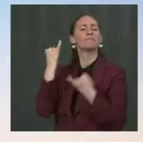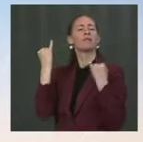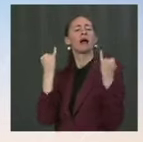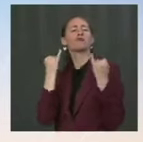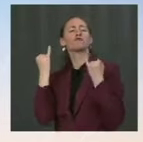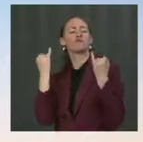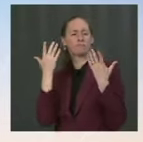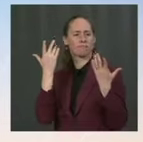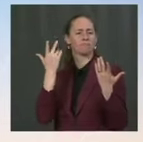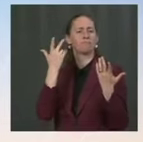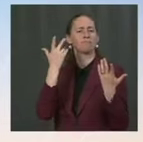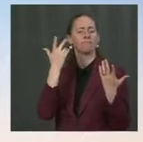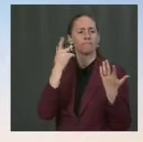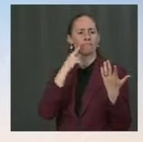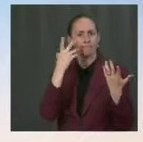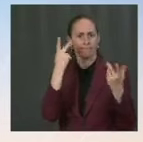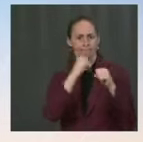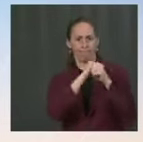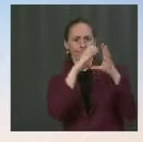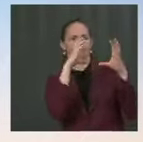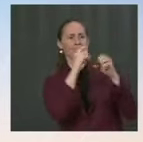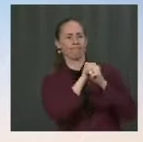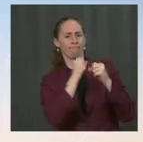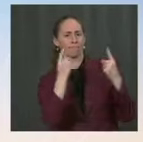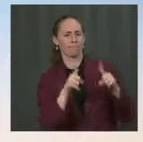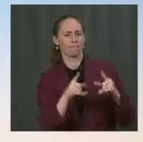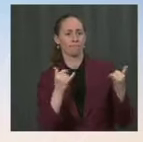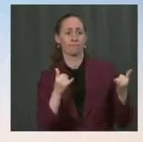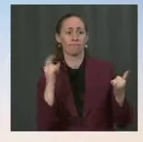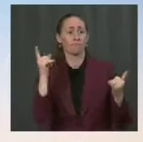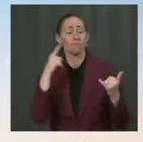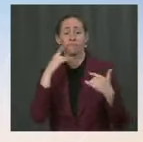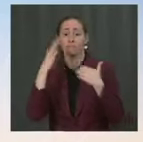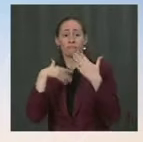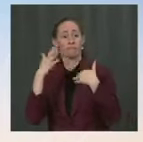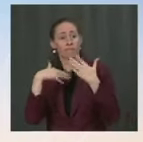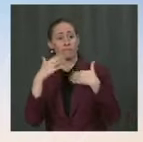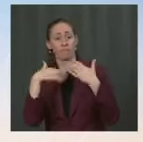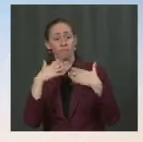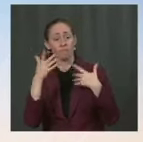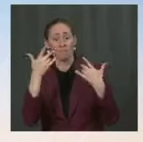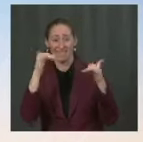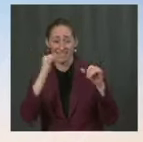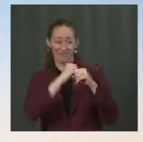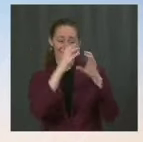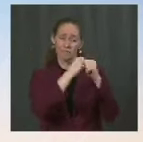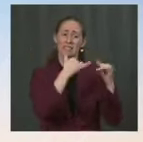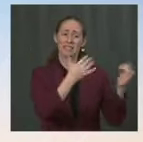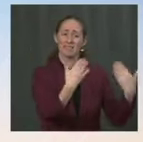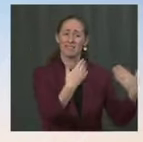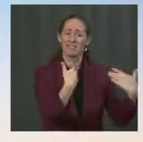as the President is saying, it's actually ongoing now, despite the incident that they're, you know, kind of helping, you know, try and deal with this.